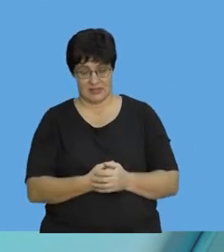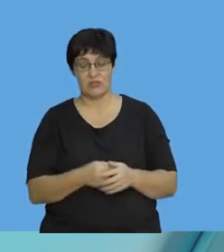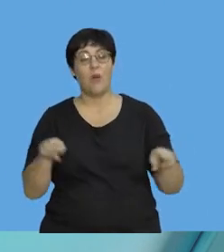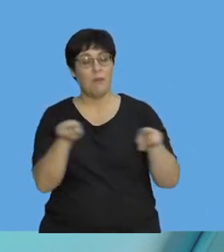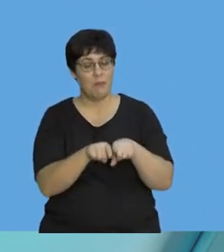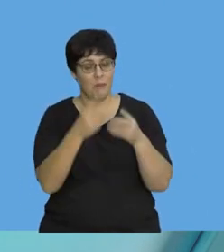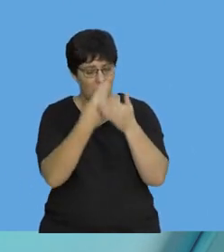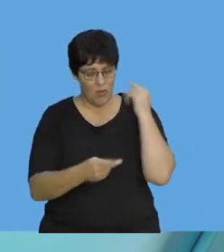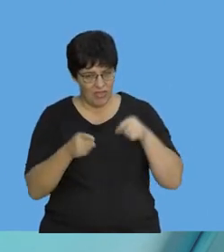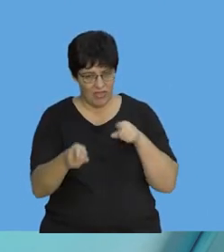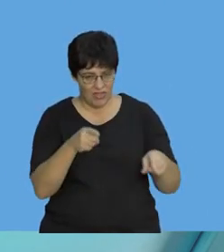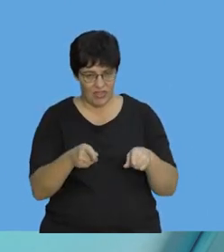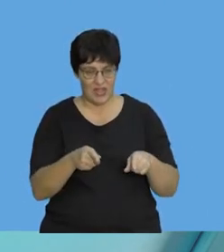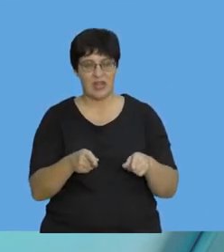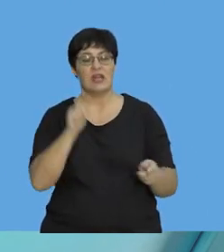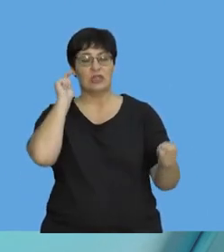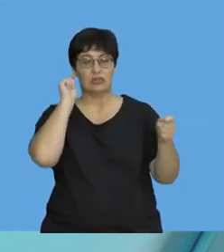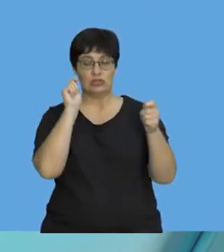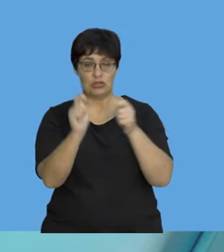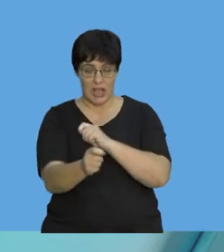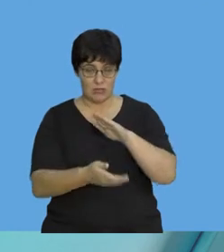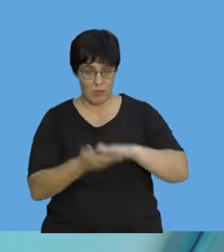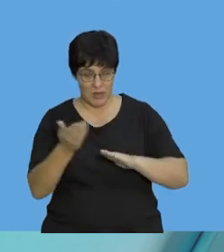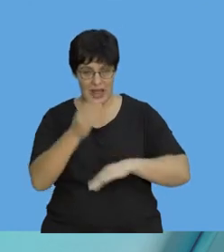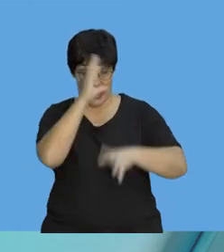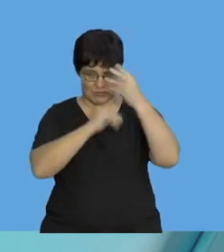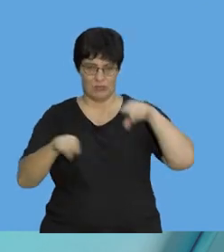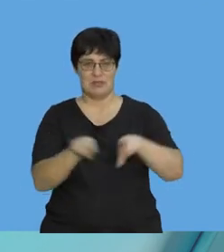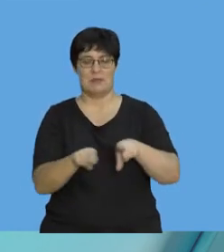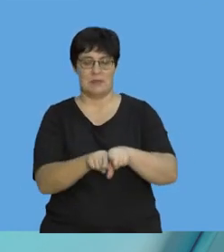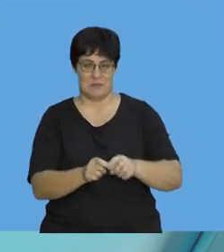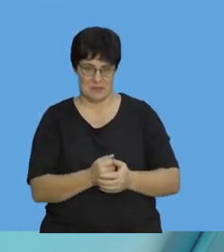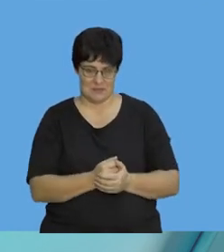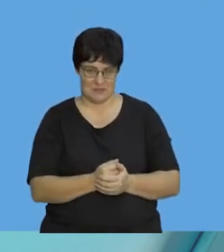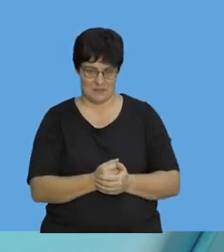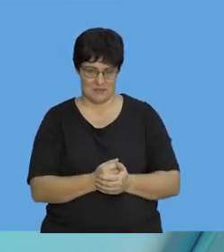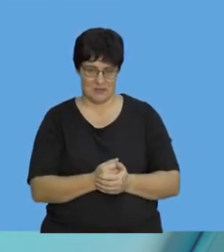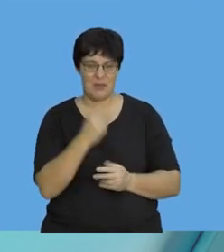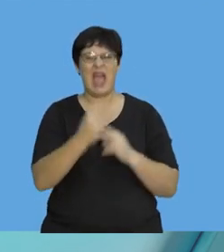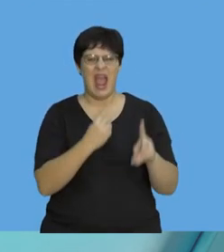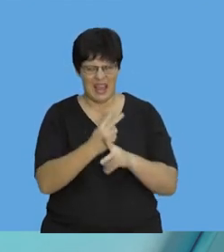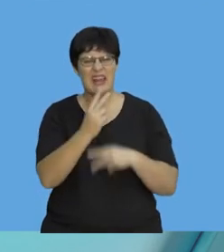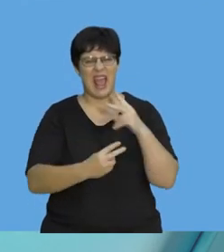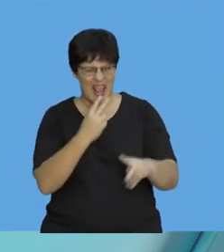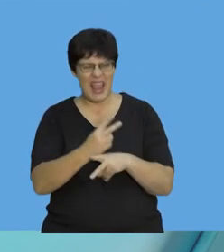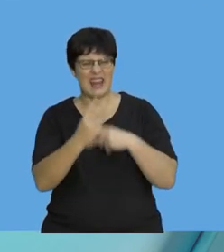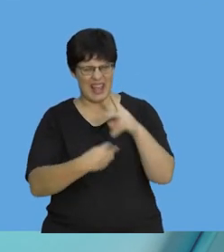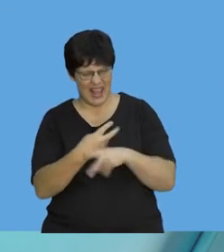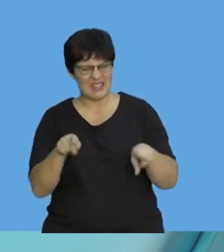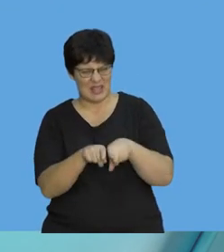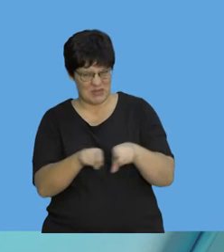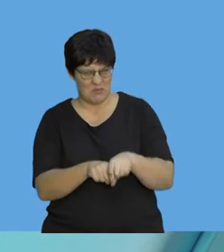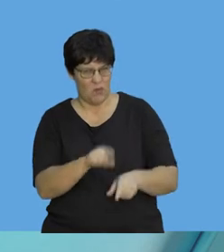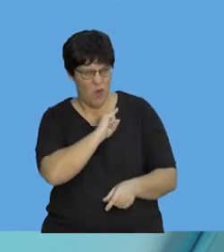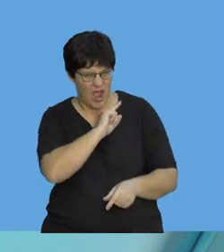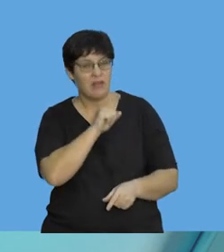means both objects experience the same change in momentum. I'm saying the same thing over